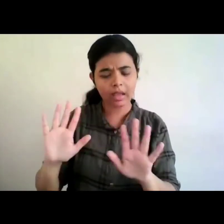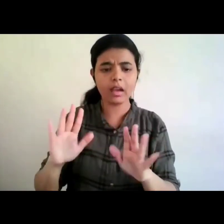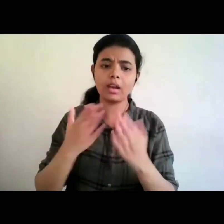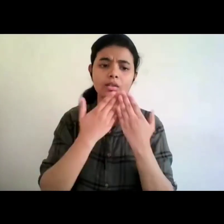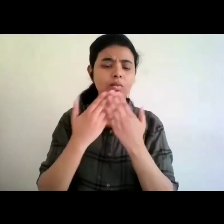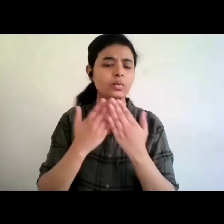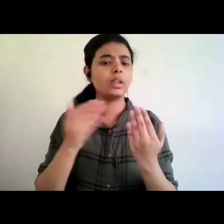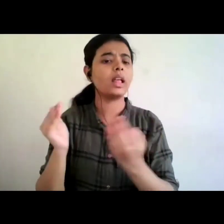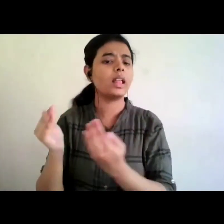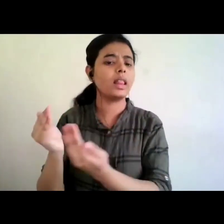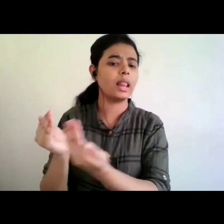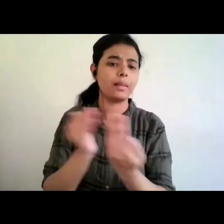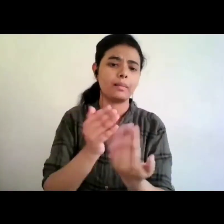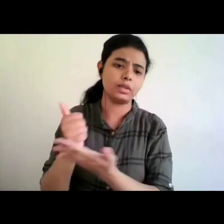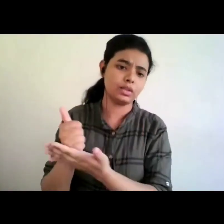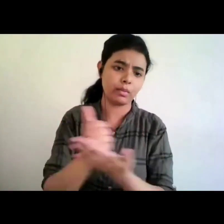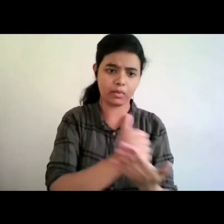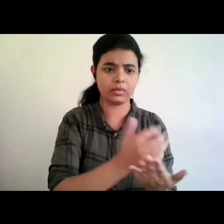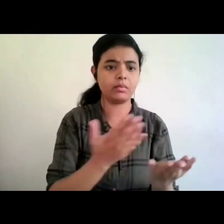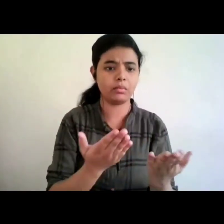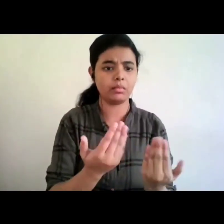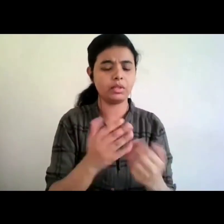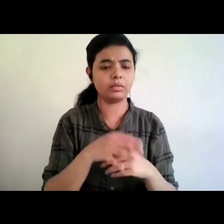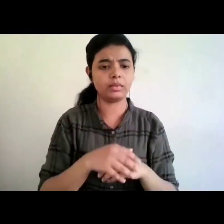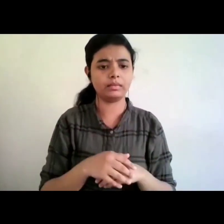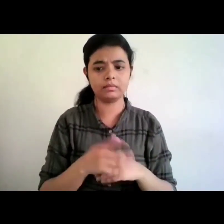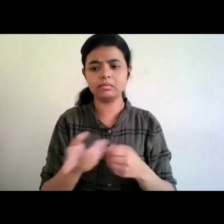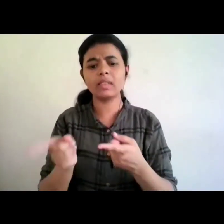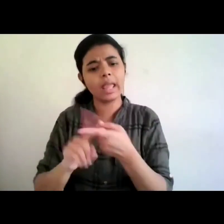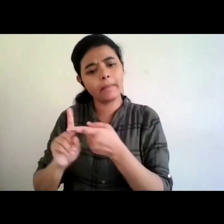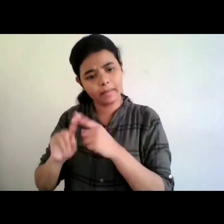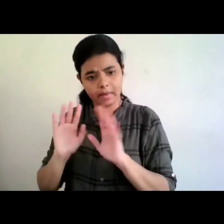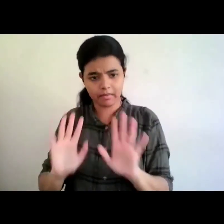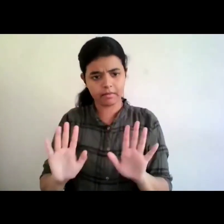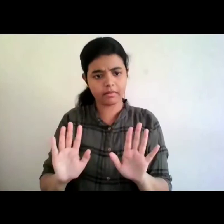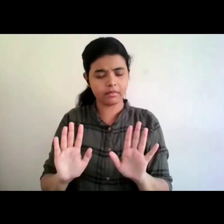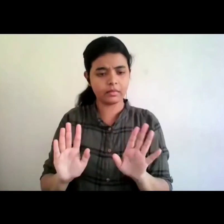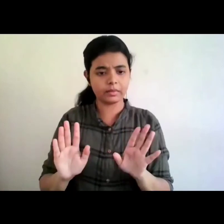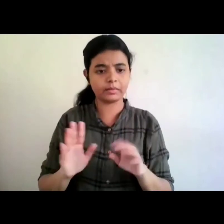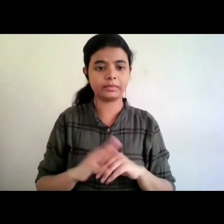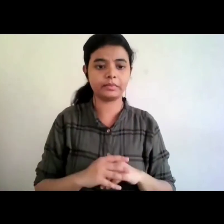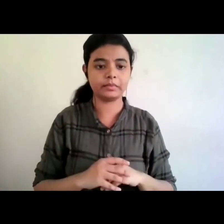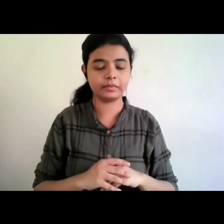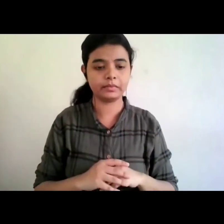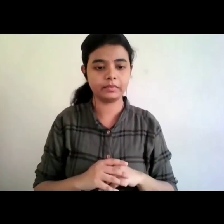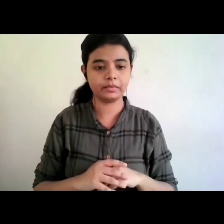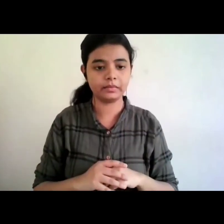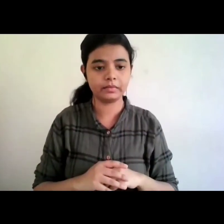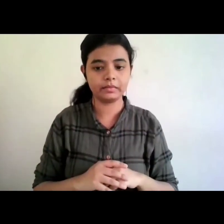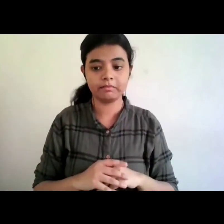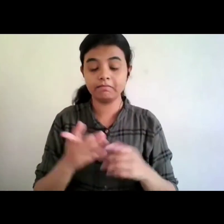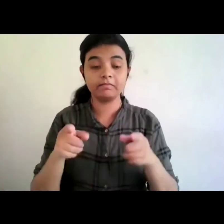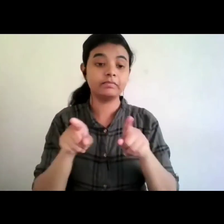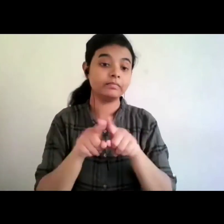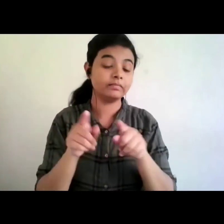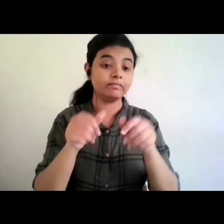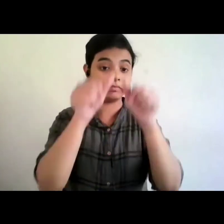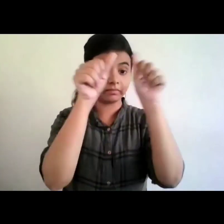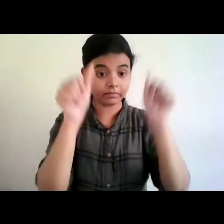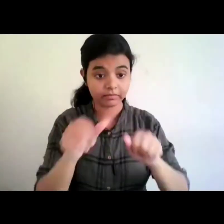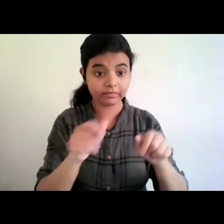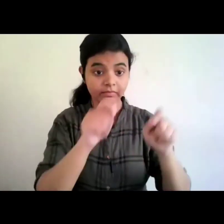so these kind of efforts are happening and the the infrastructure exists